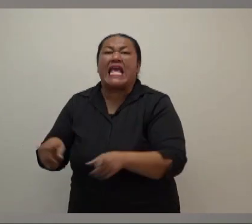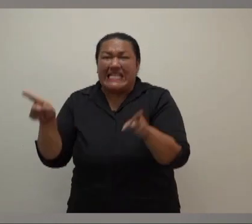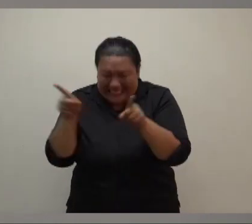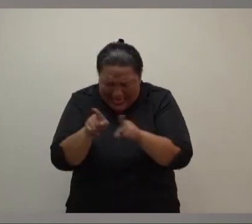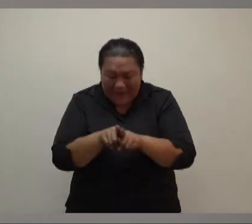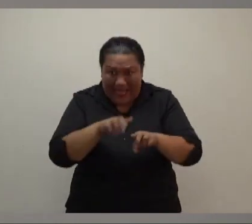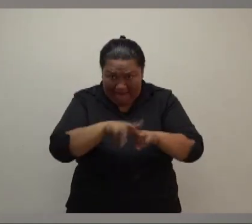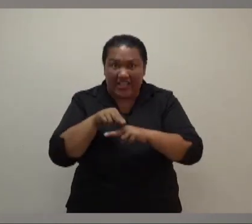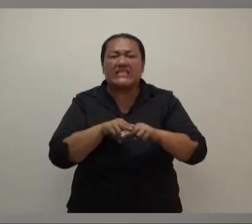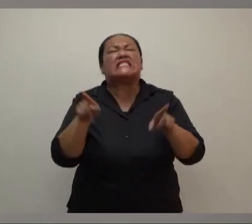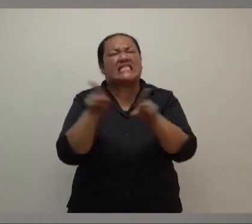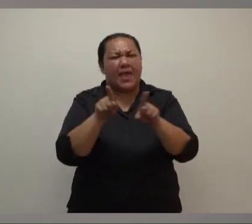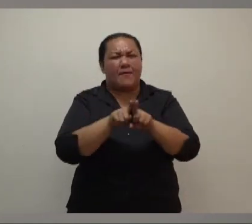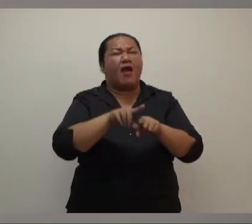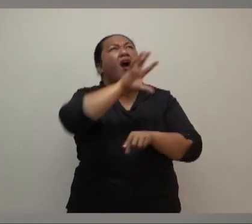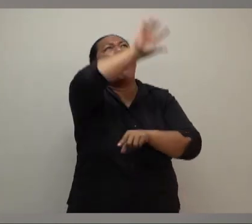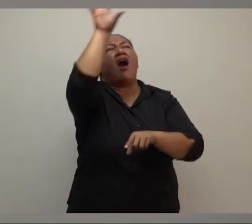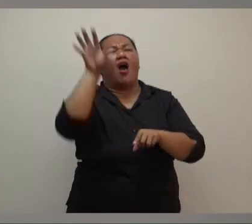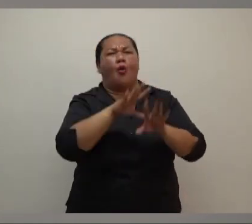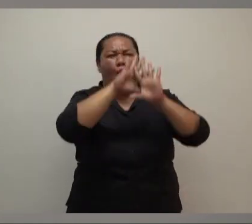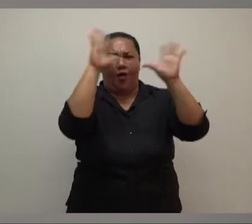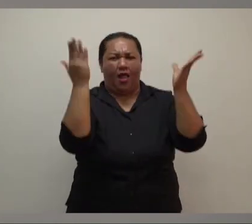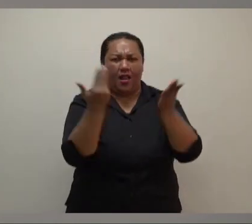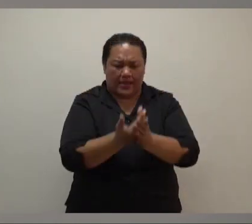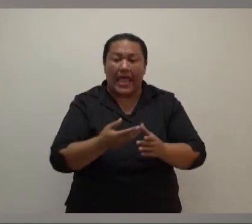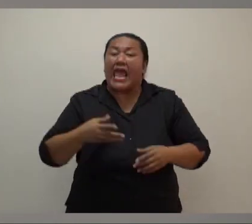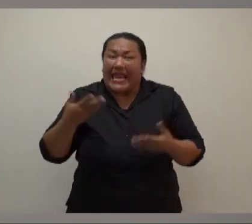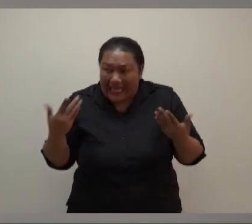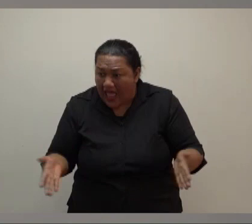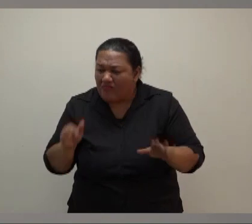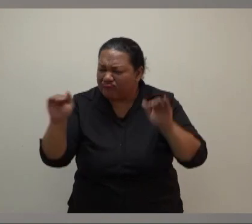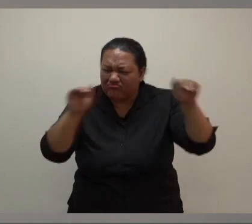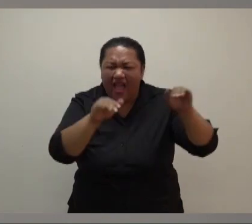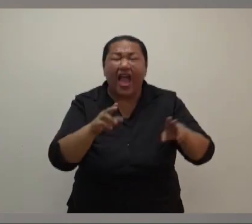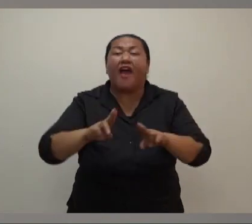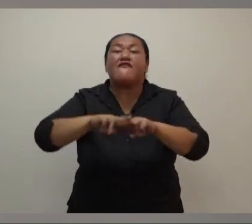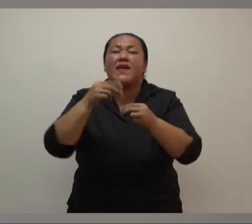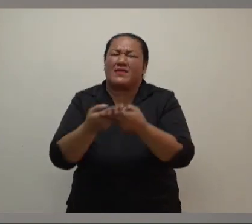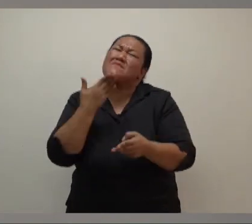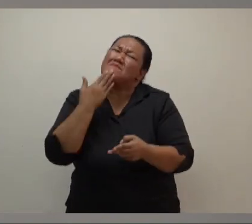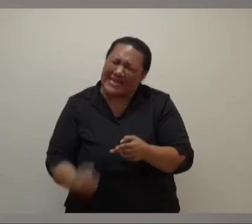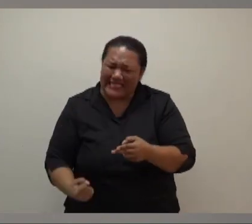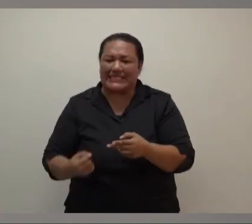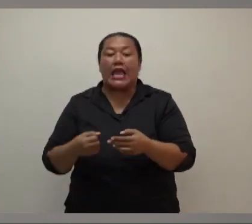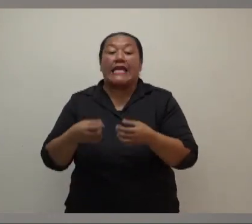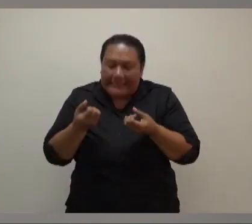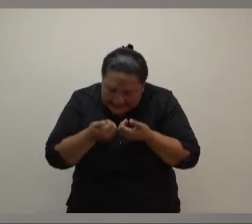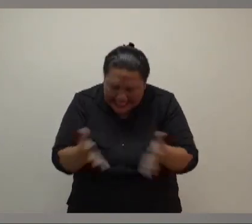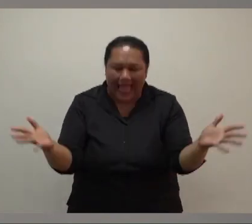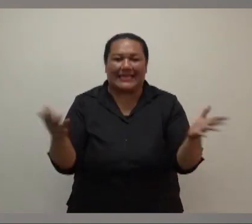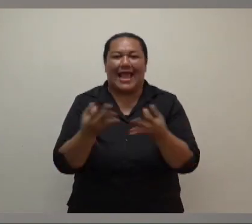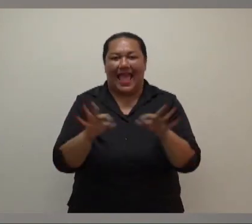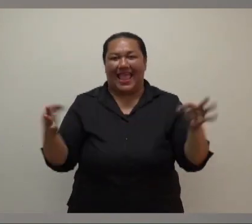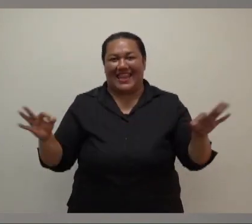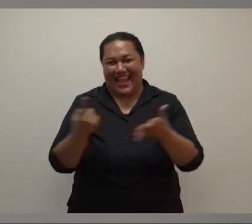So we very much encourage families to take advantage of this Grow From Home program. Start a garden, grow some